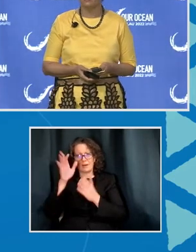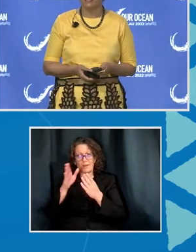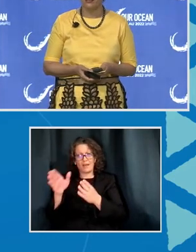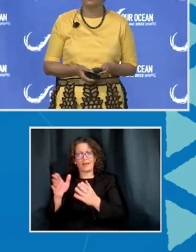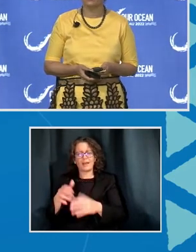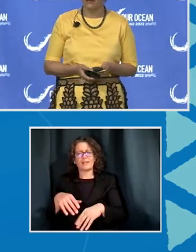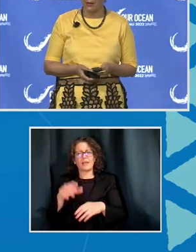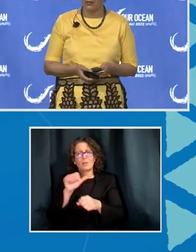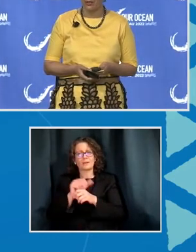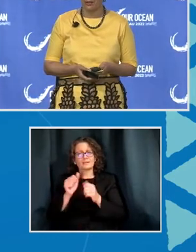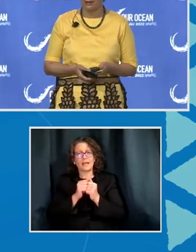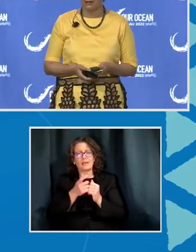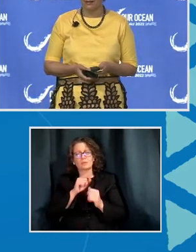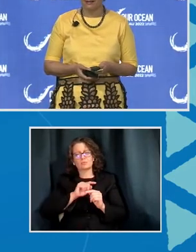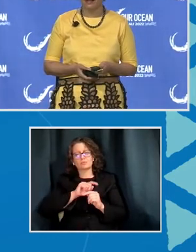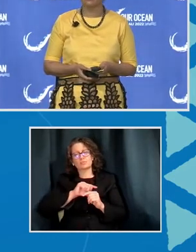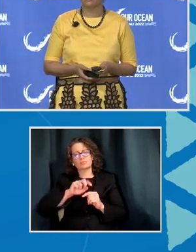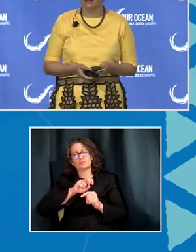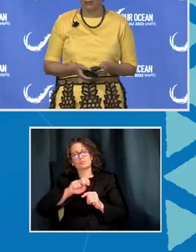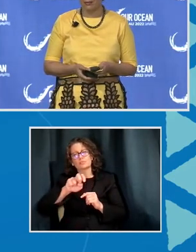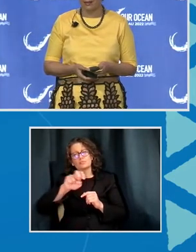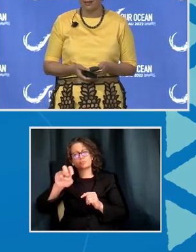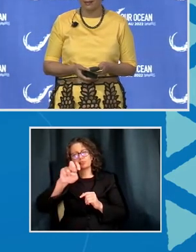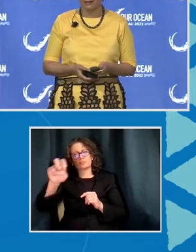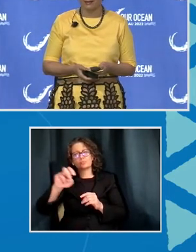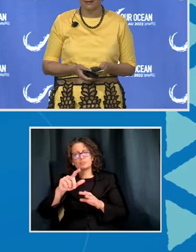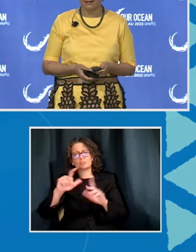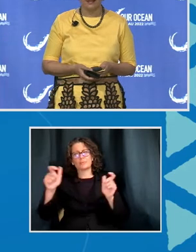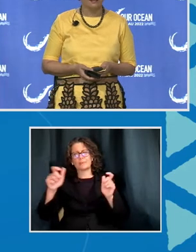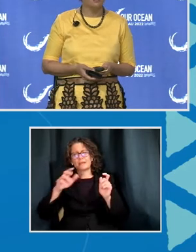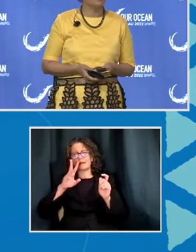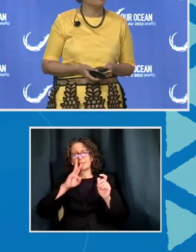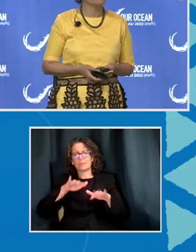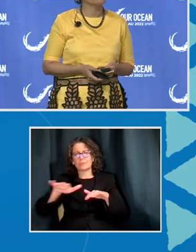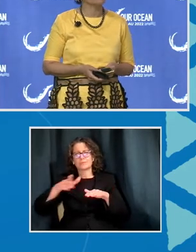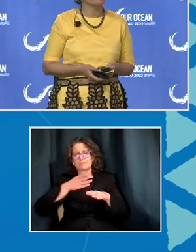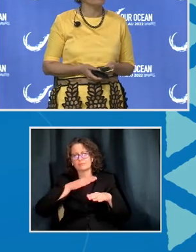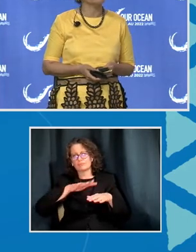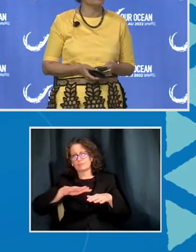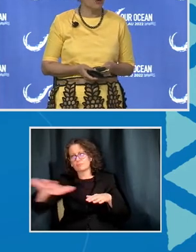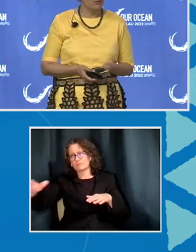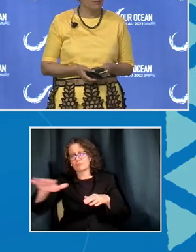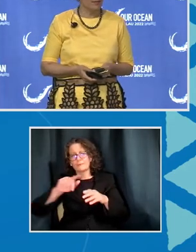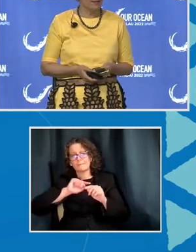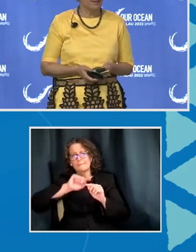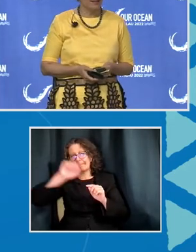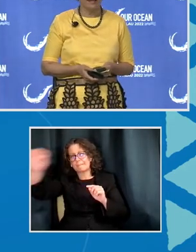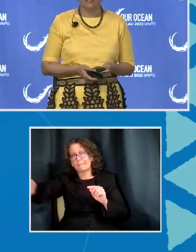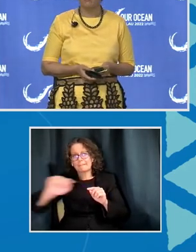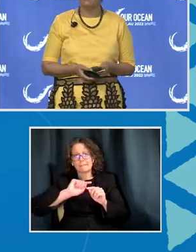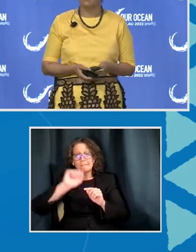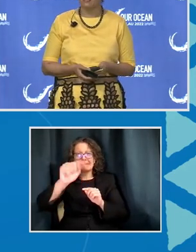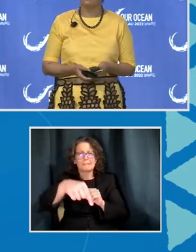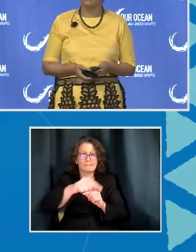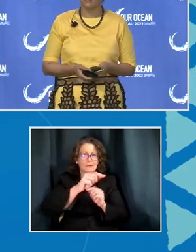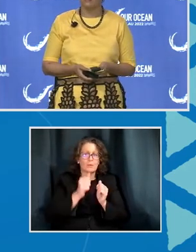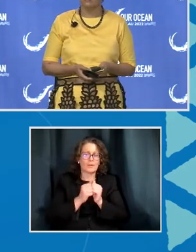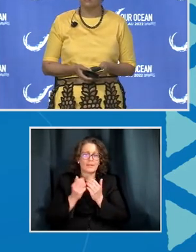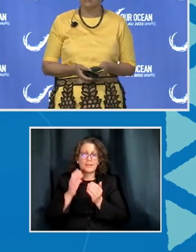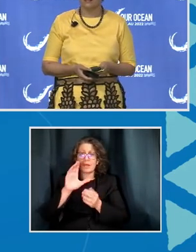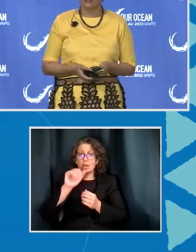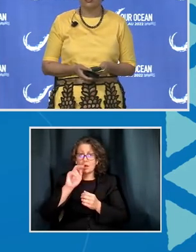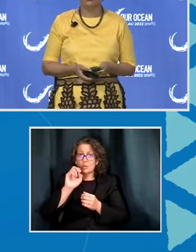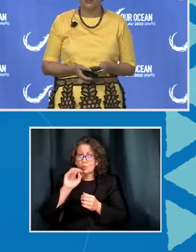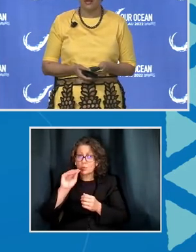vast areas of ocean in canoes, discovering our island homes, and amongst other